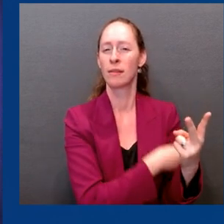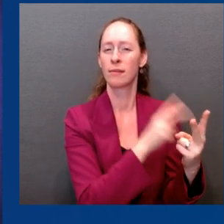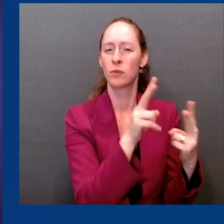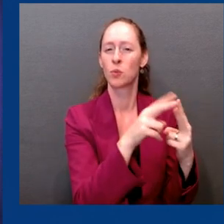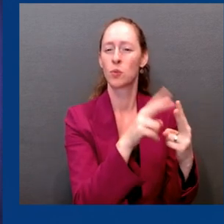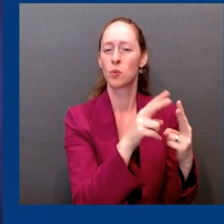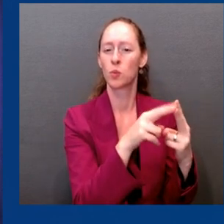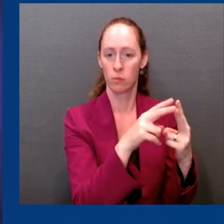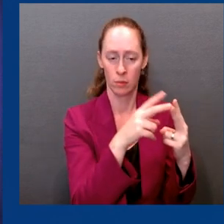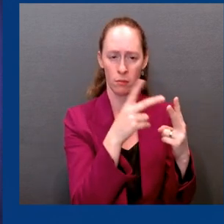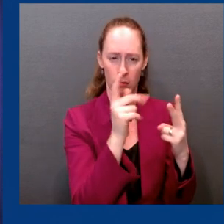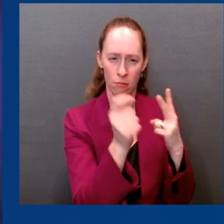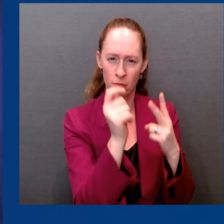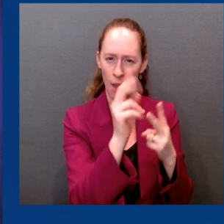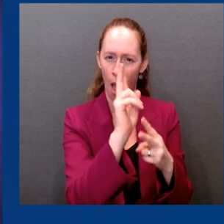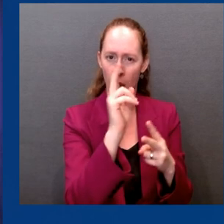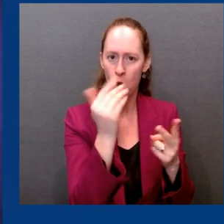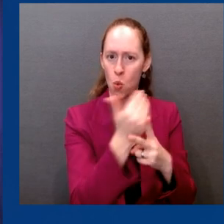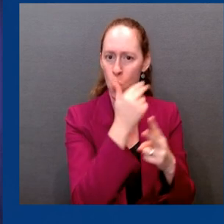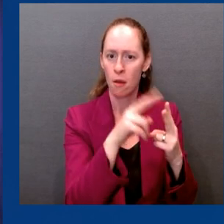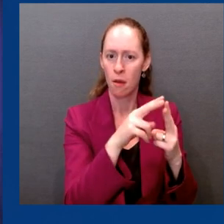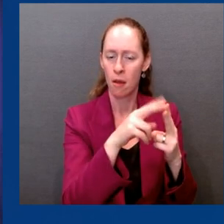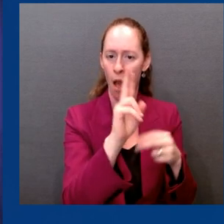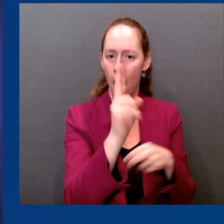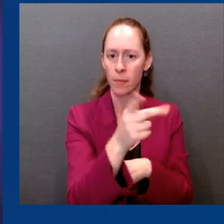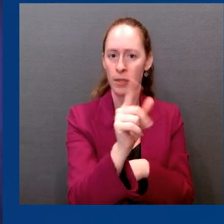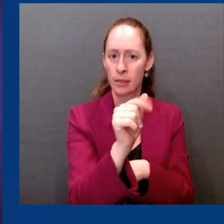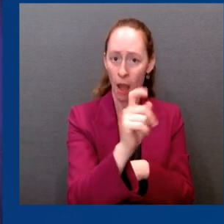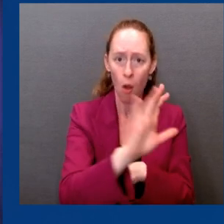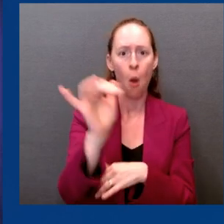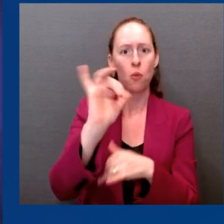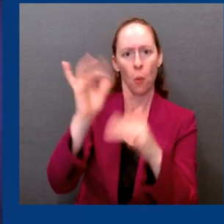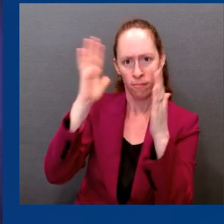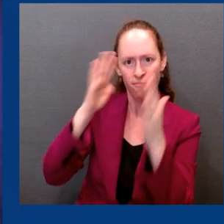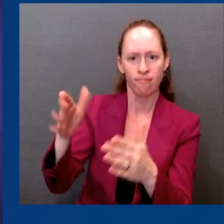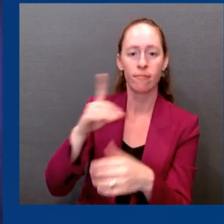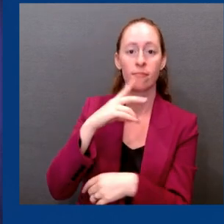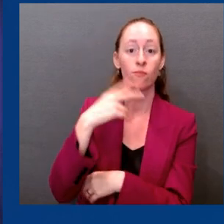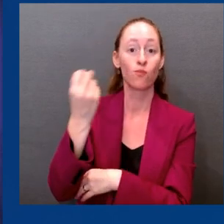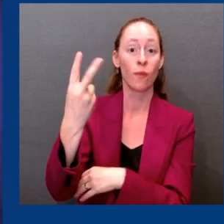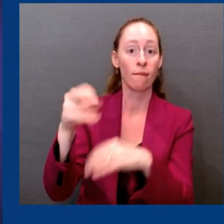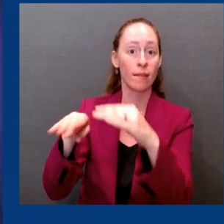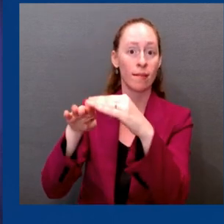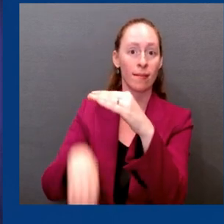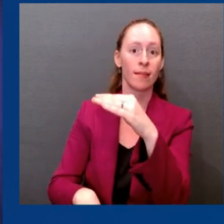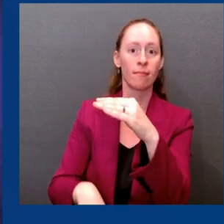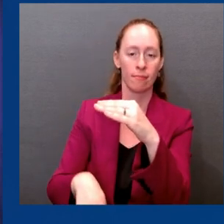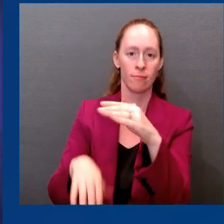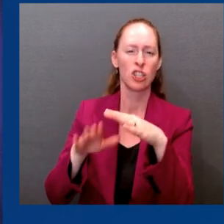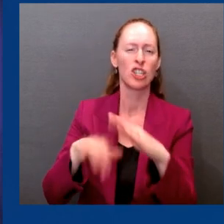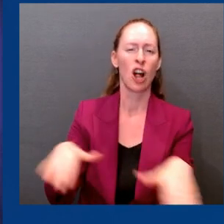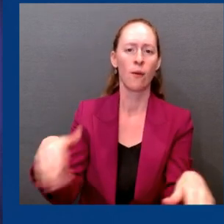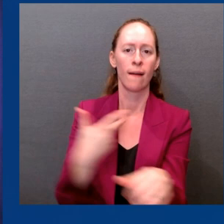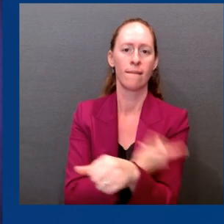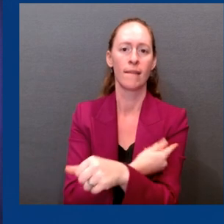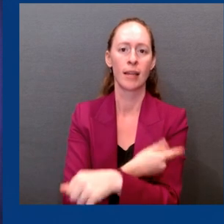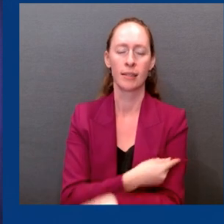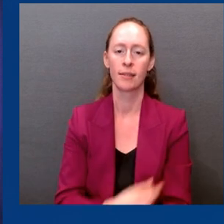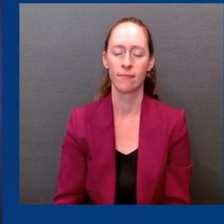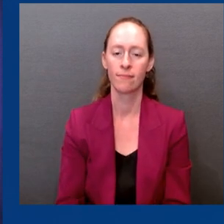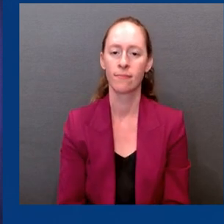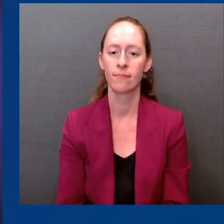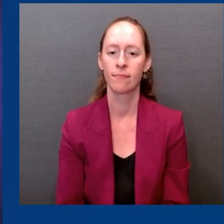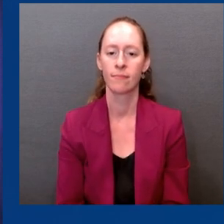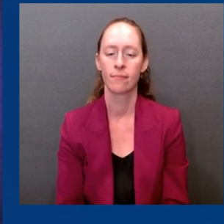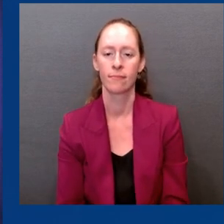But that work is ongoing. Obviously, in every one of these decisions, FDA looks at the totality of the evidence and the FDA